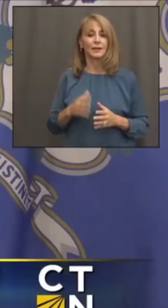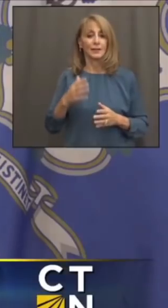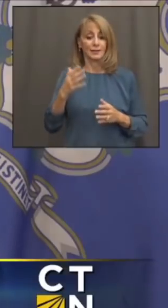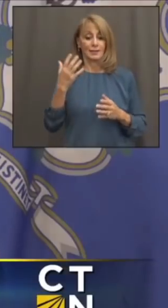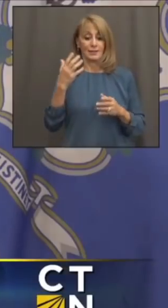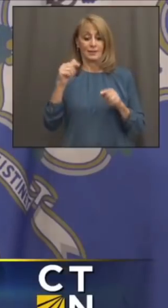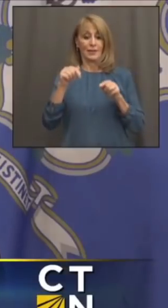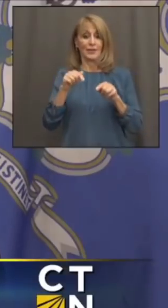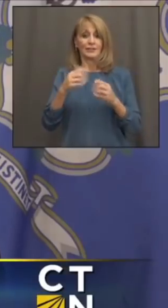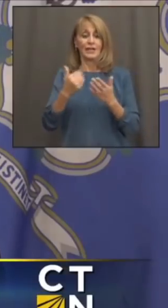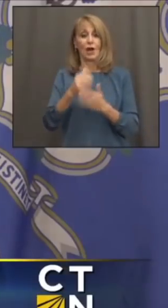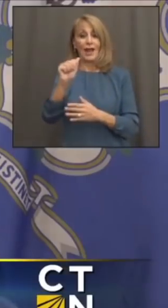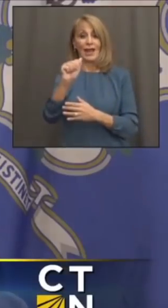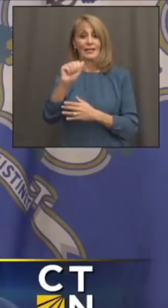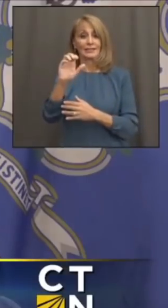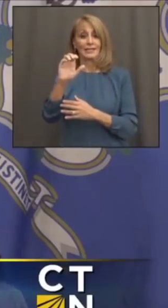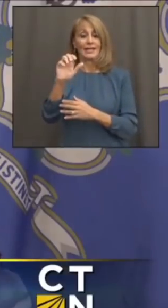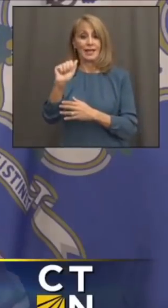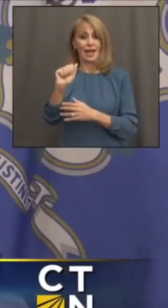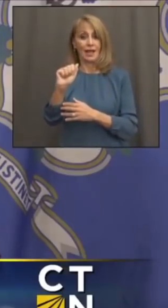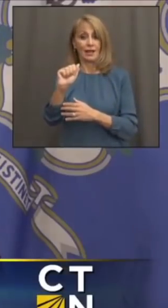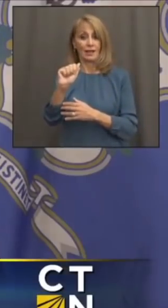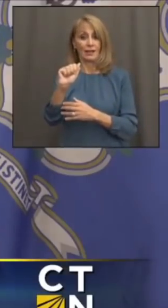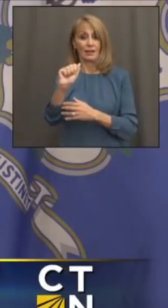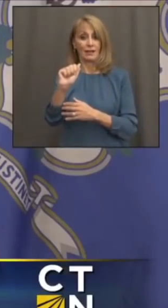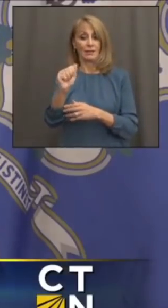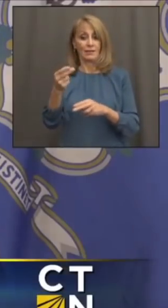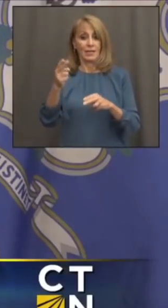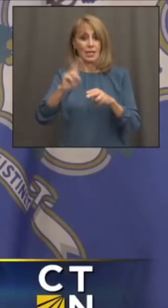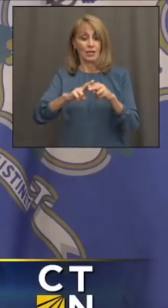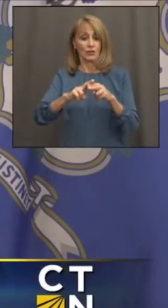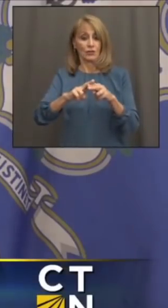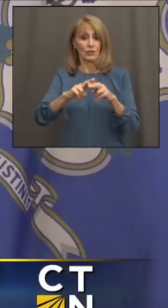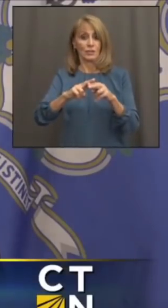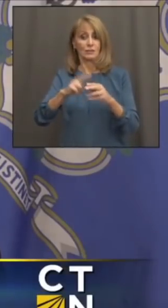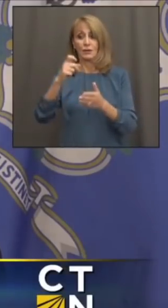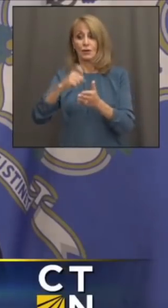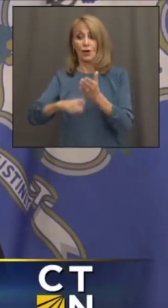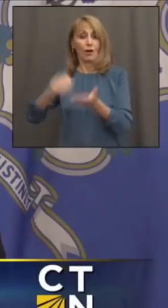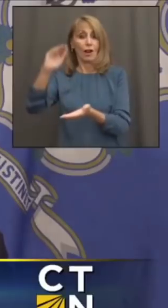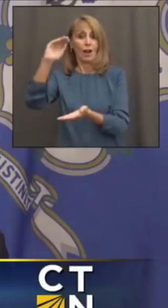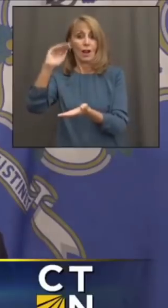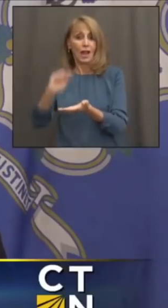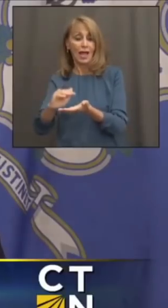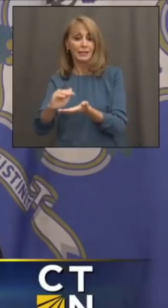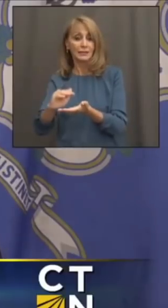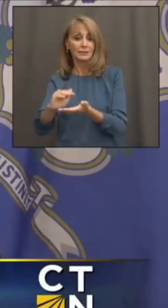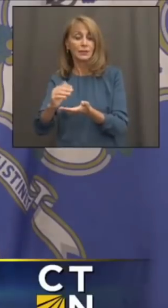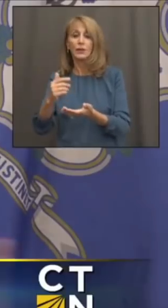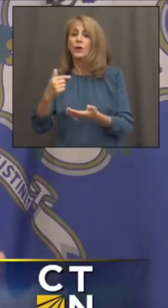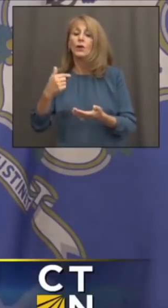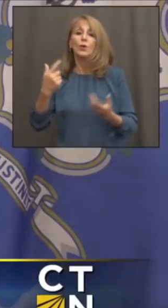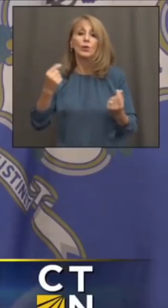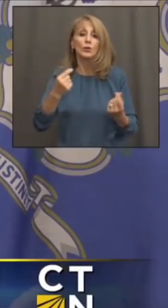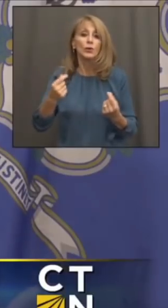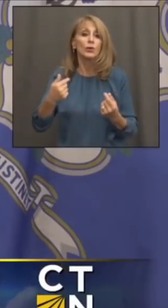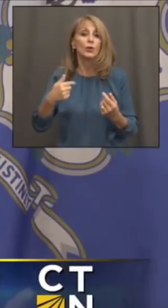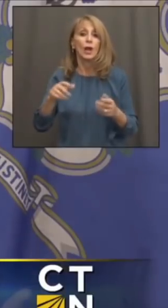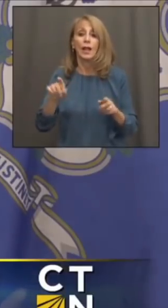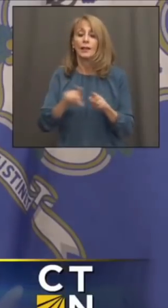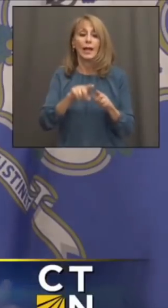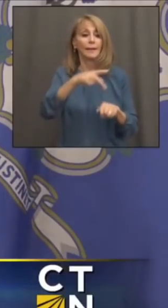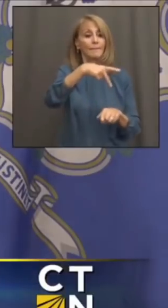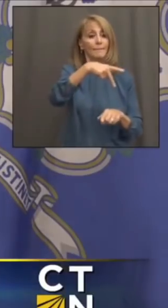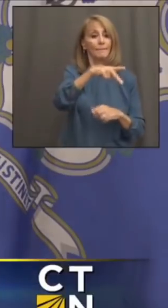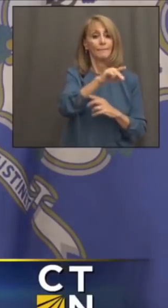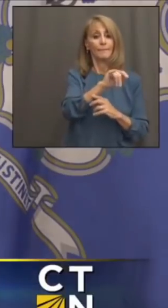of the ACA, given what we're doing to hold down the underlying costs, we're doing everything we can, like the public option